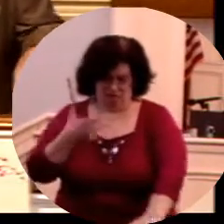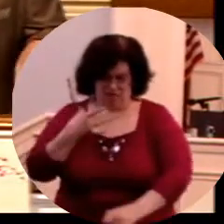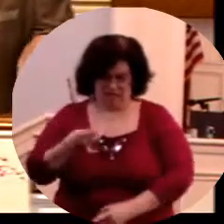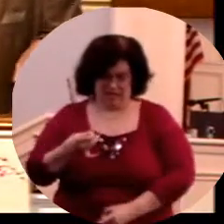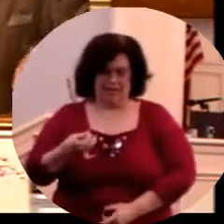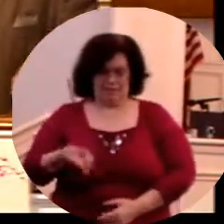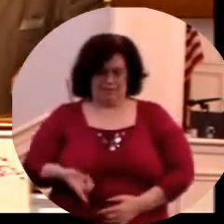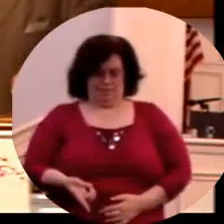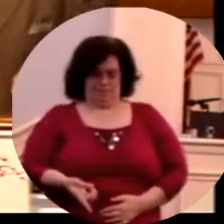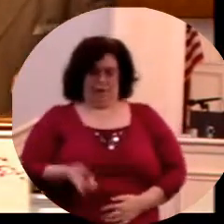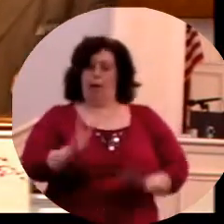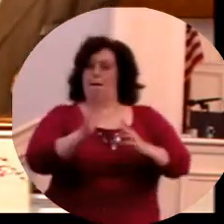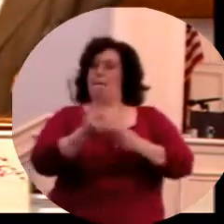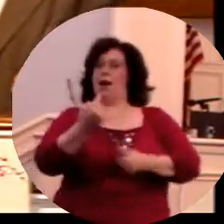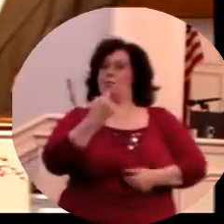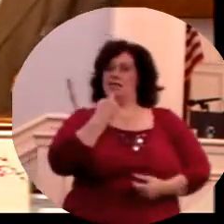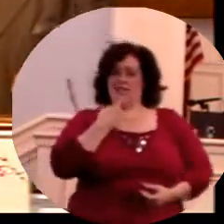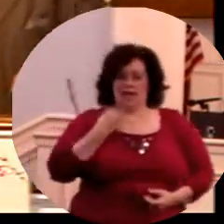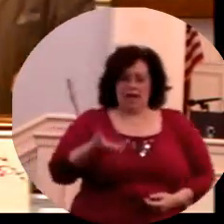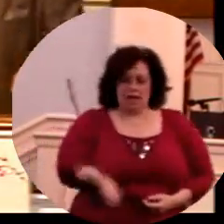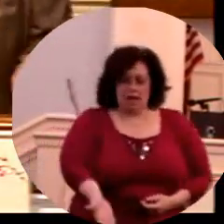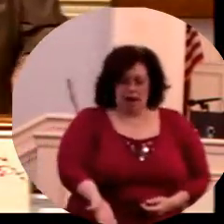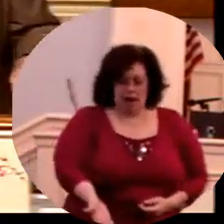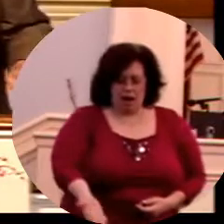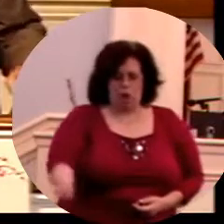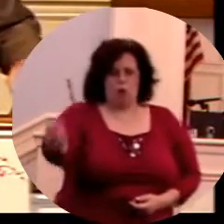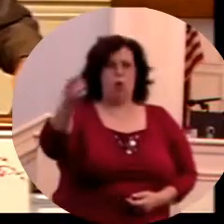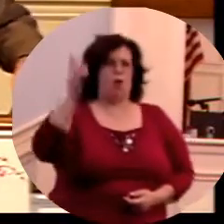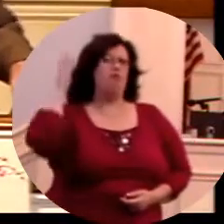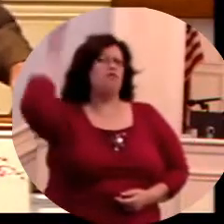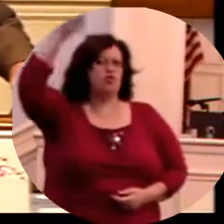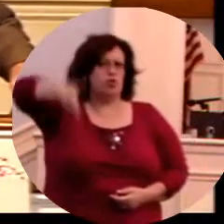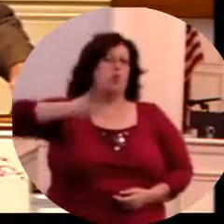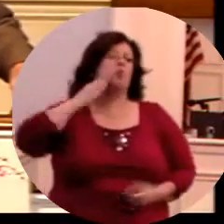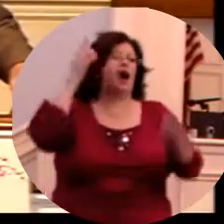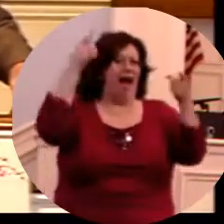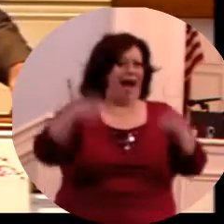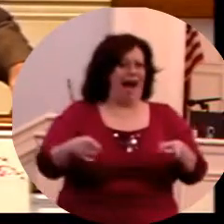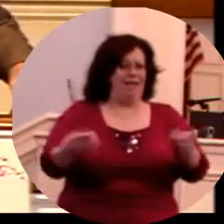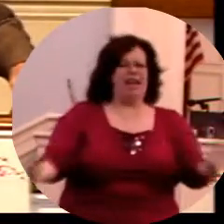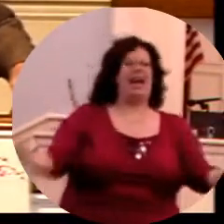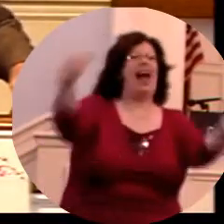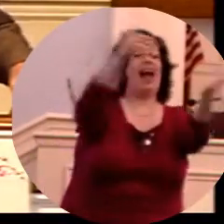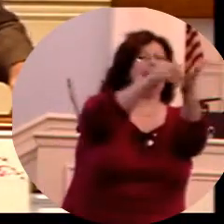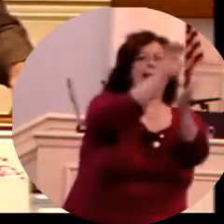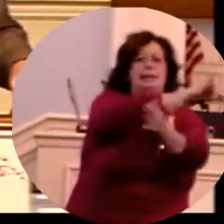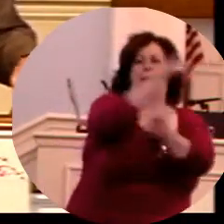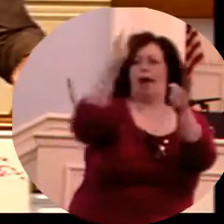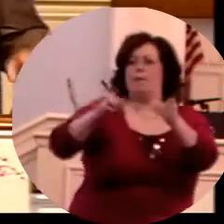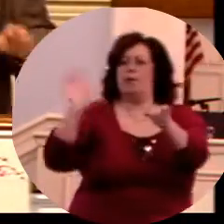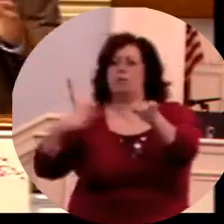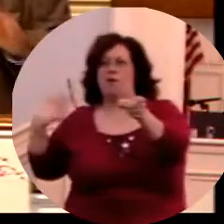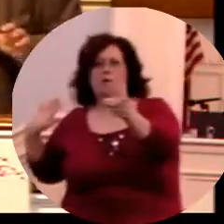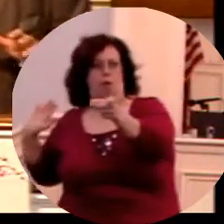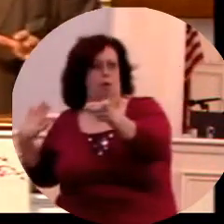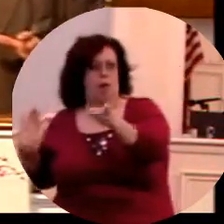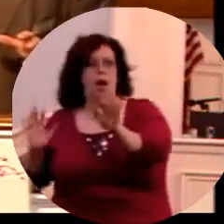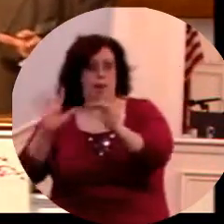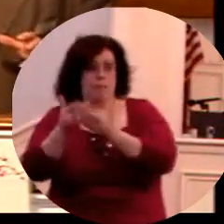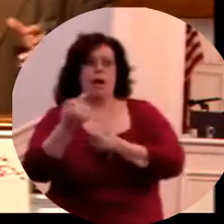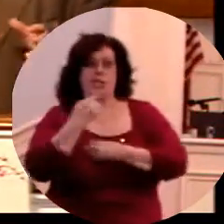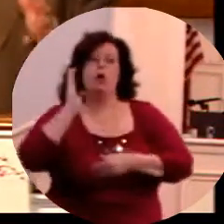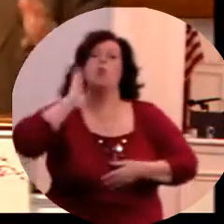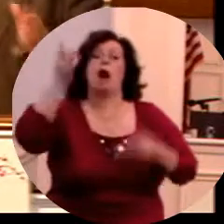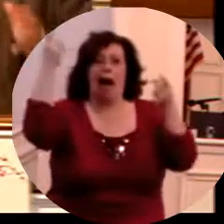The Bible now takes us and tells us that we would have a repeat of conditions